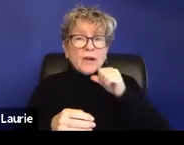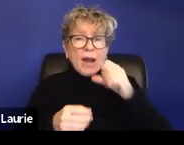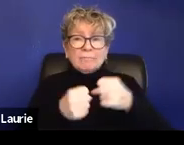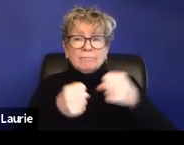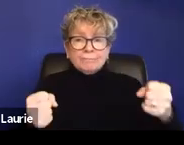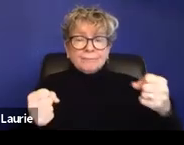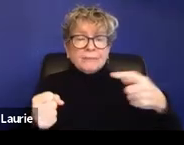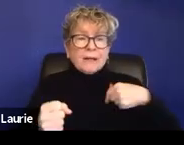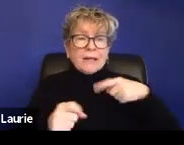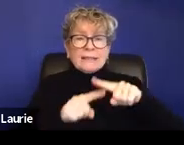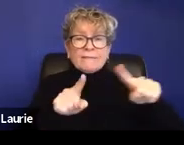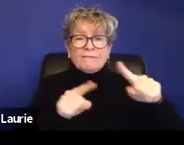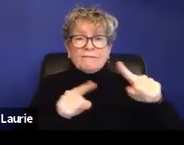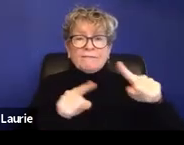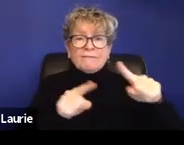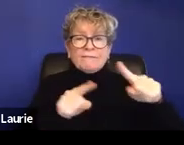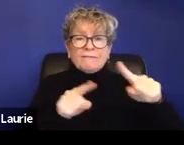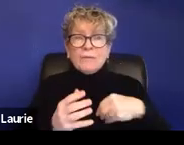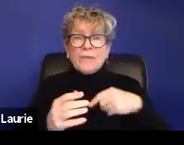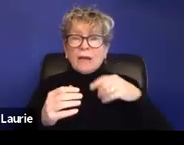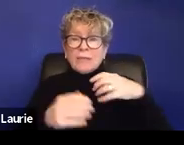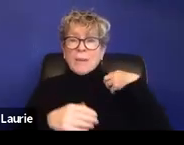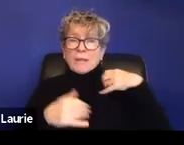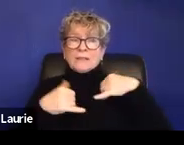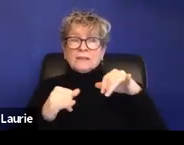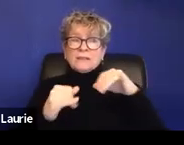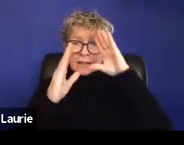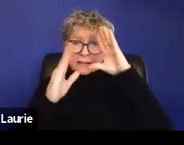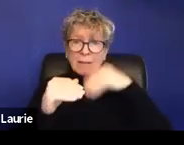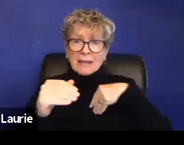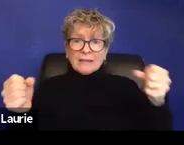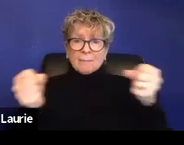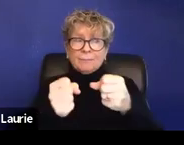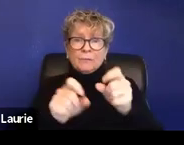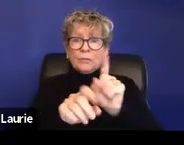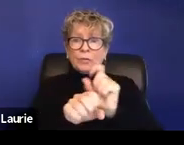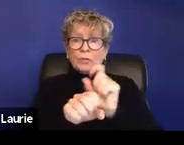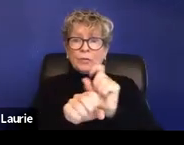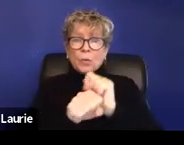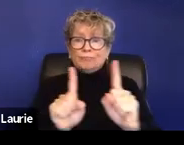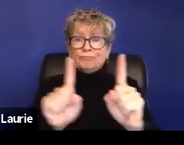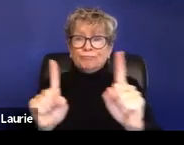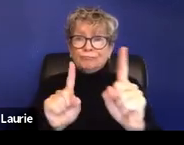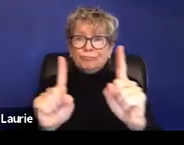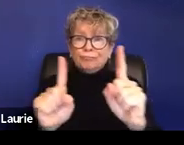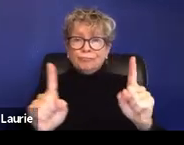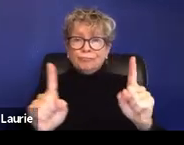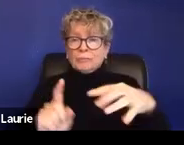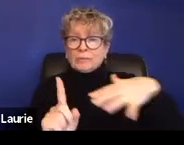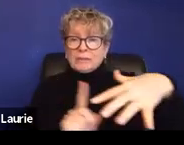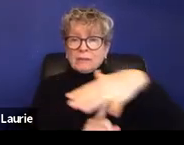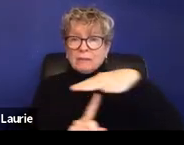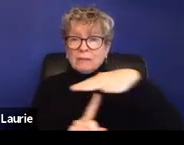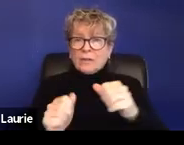uh, their abuser. A protection order, uh, can be a way to at least temporarily address that. And hopefully